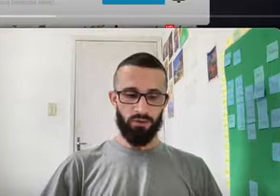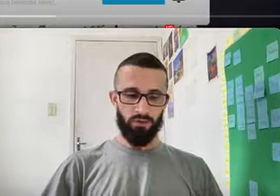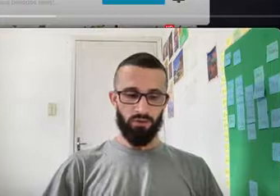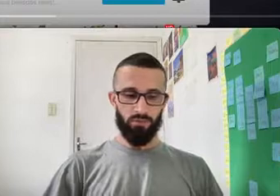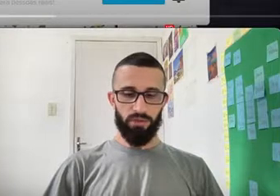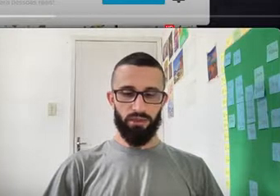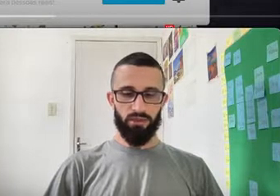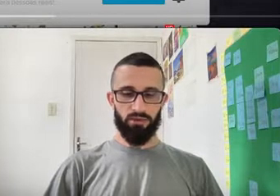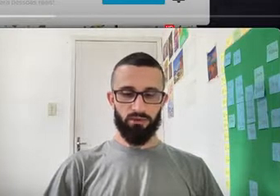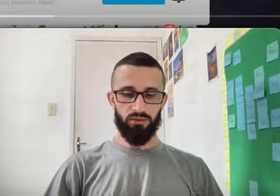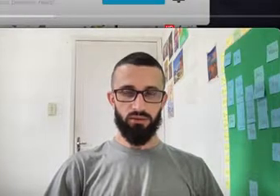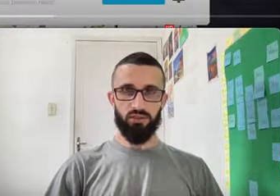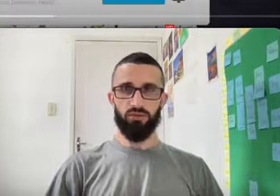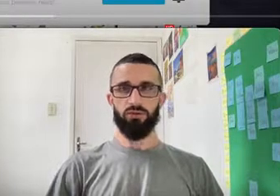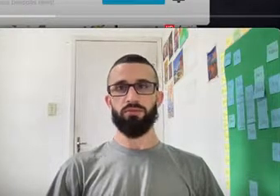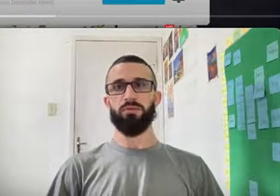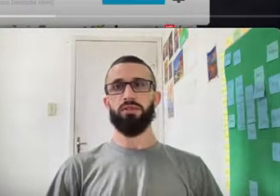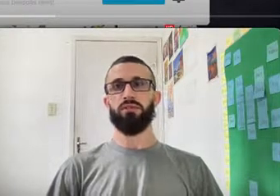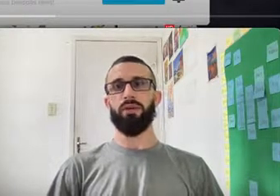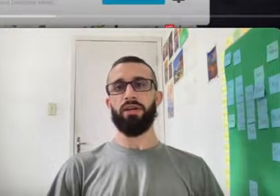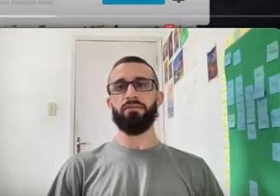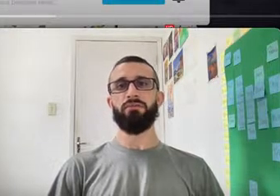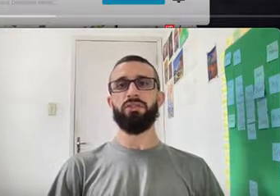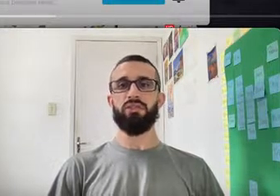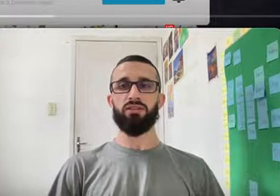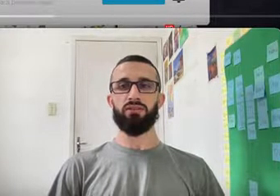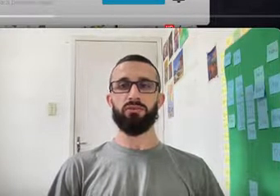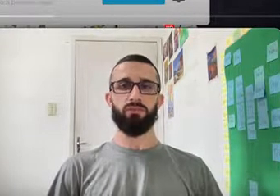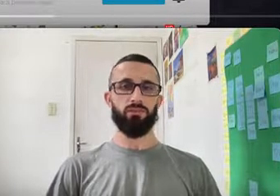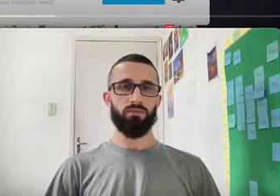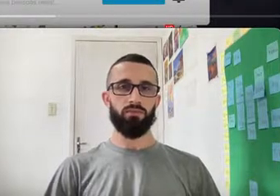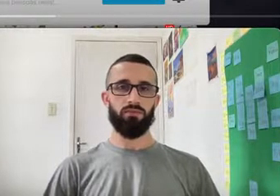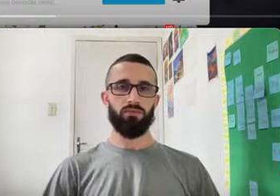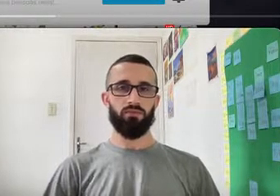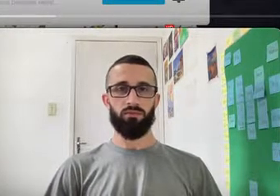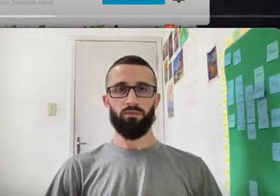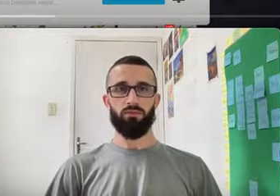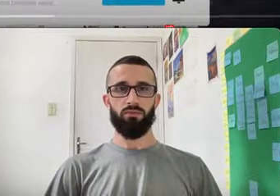Bell Sino Little Bell Sininho